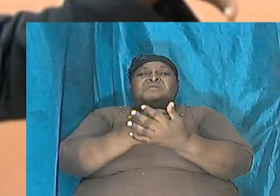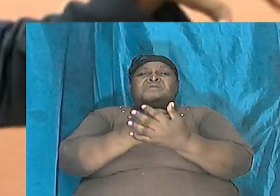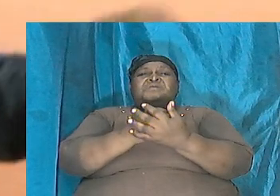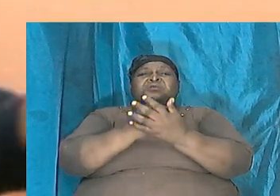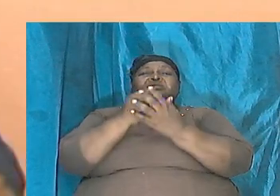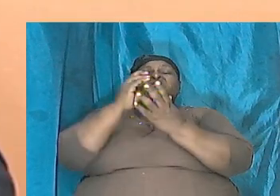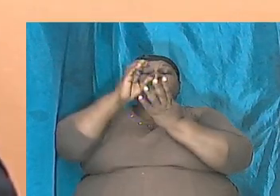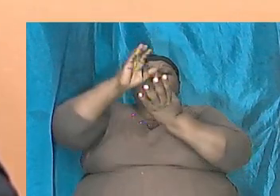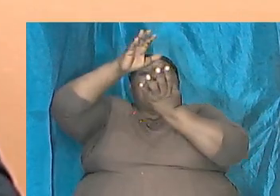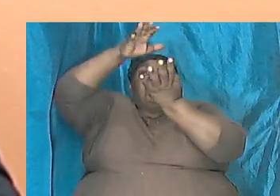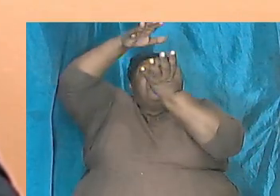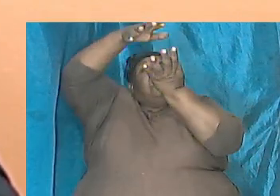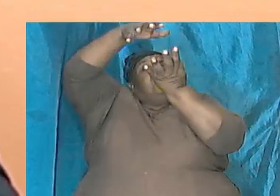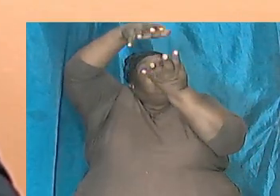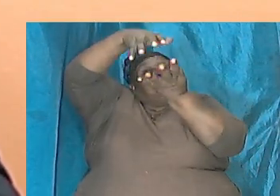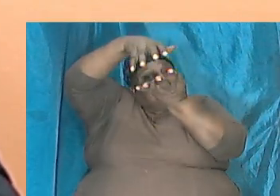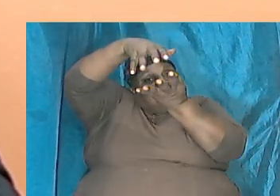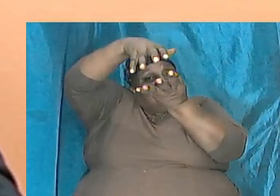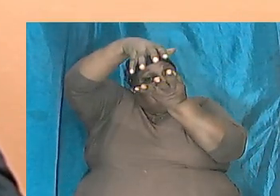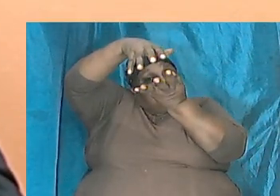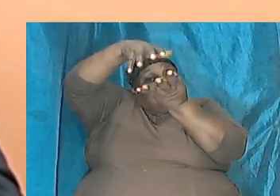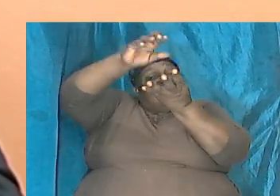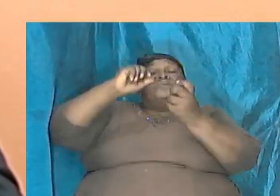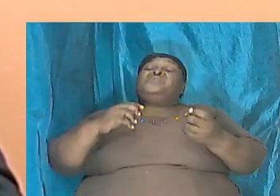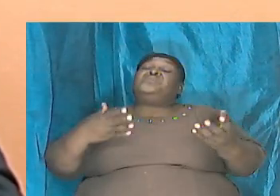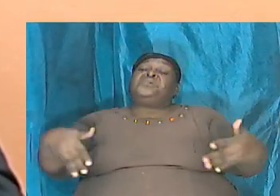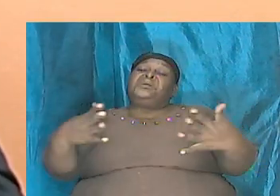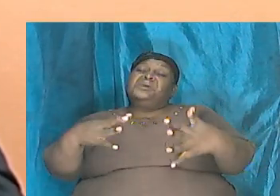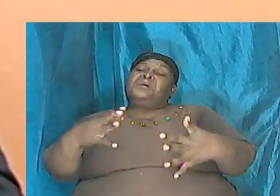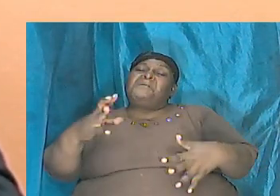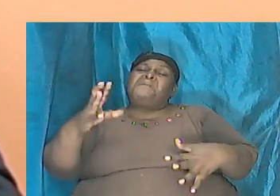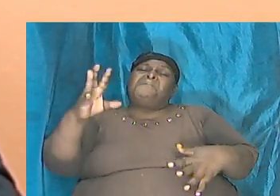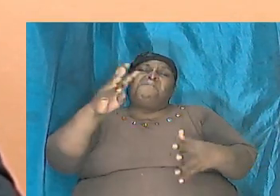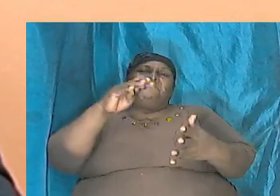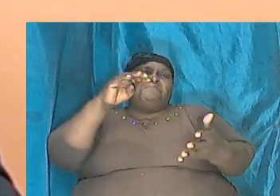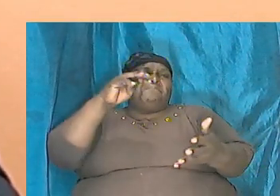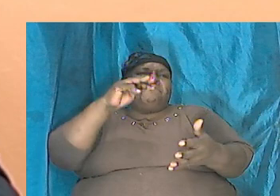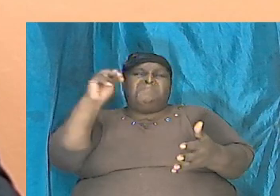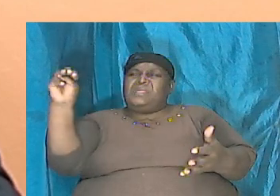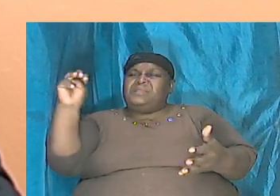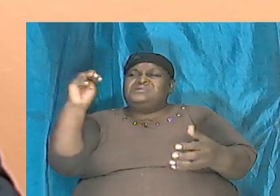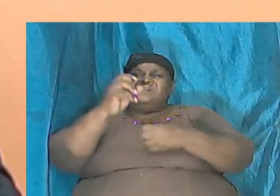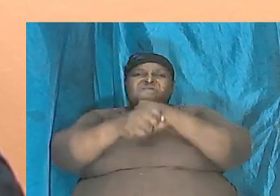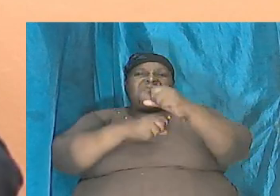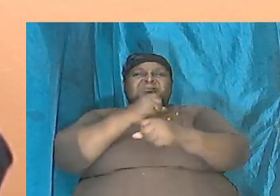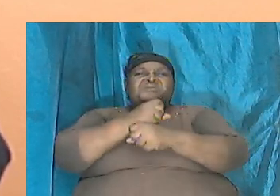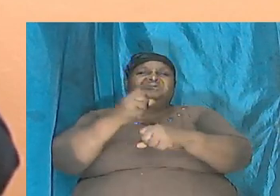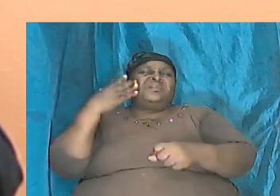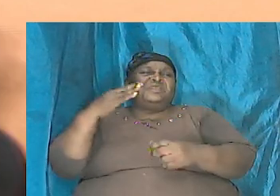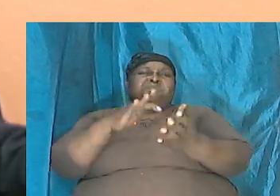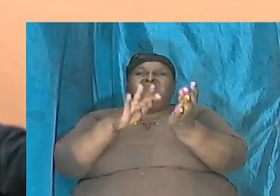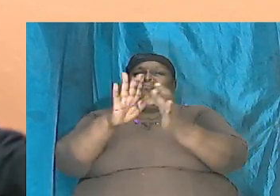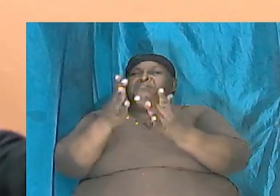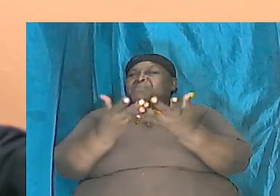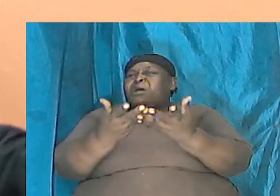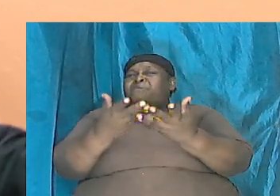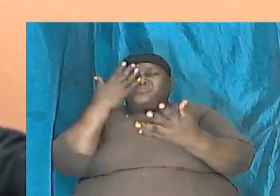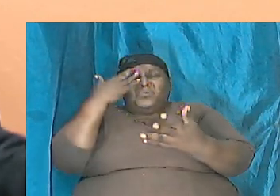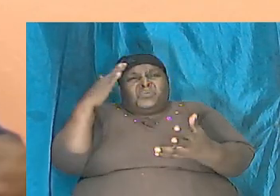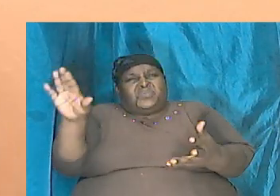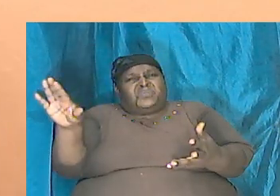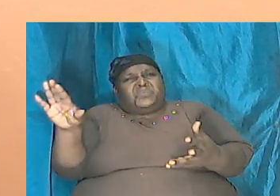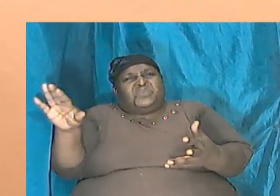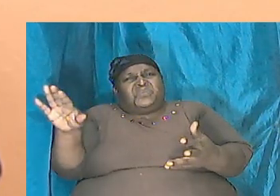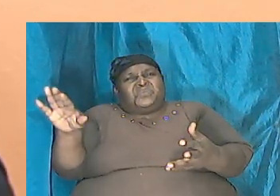of years ago long before the Bible and the Bible did not even know that they existed. It did not mention dinosaur